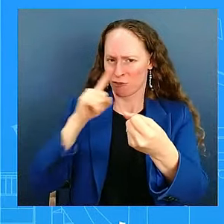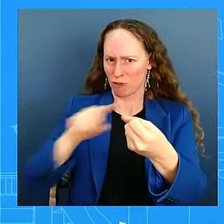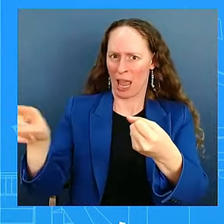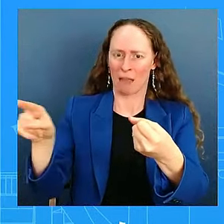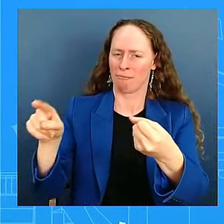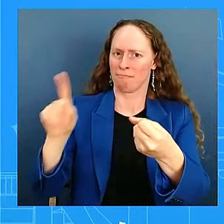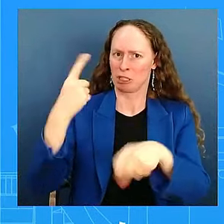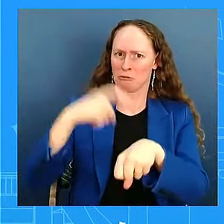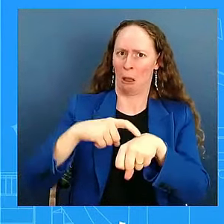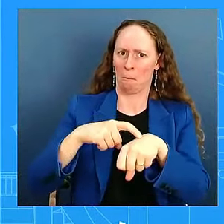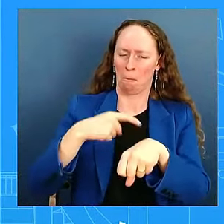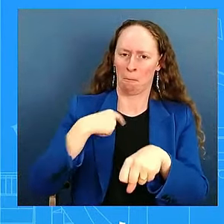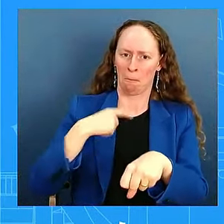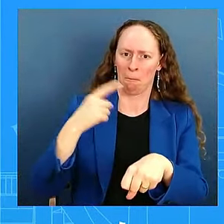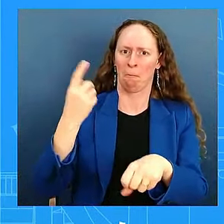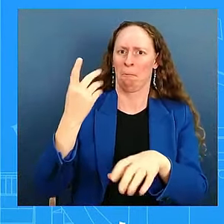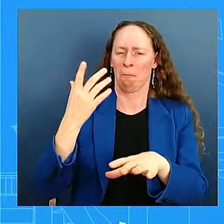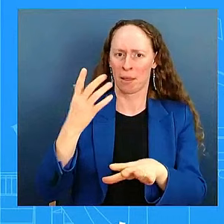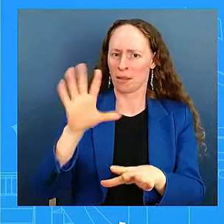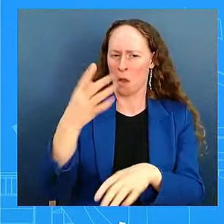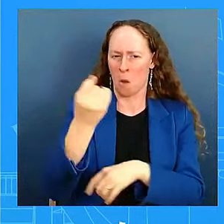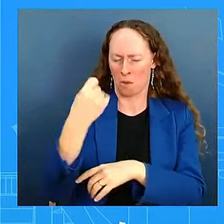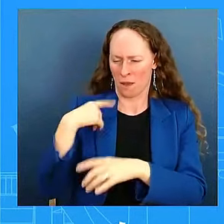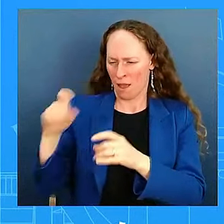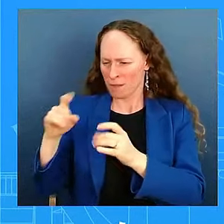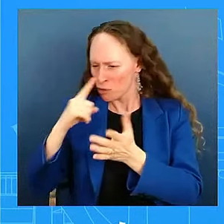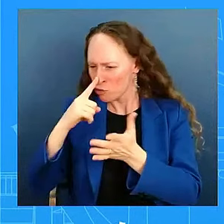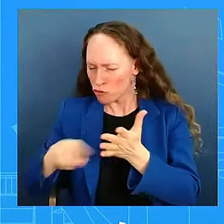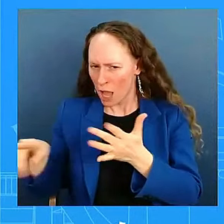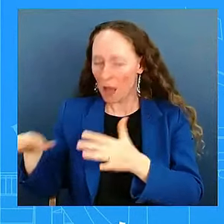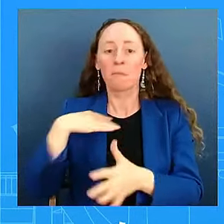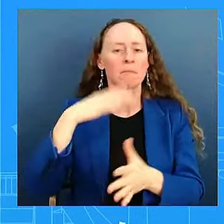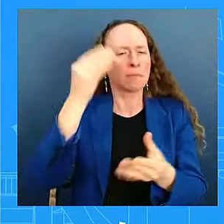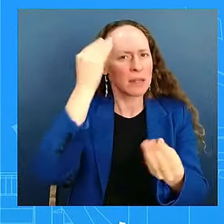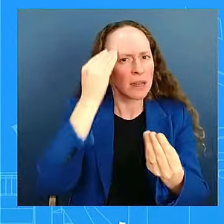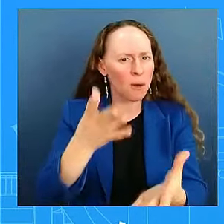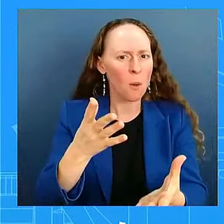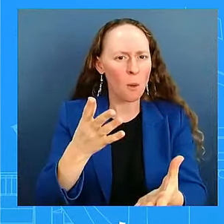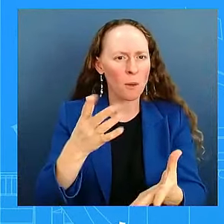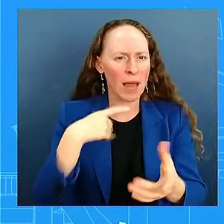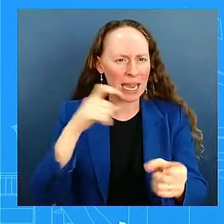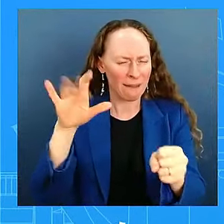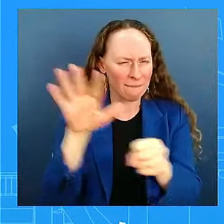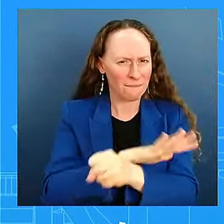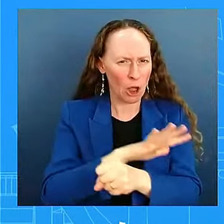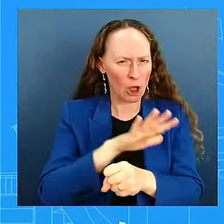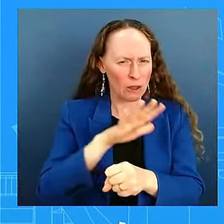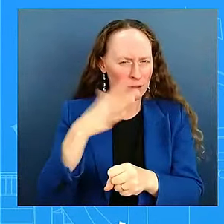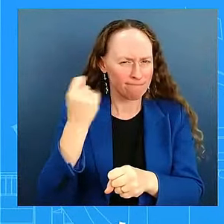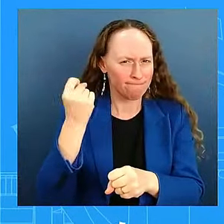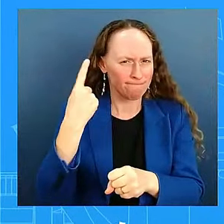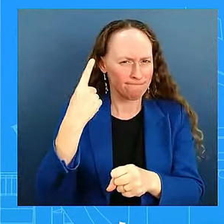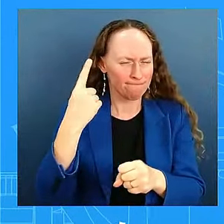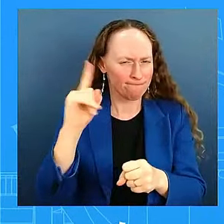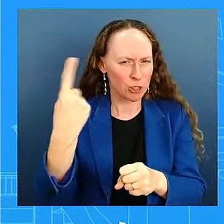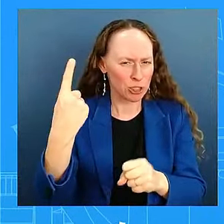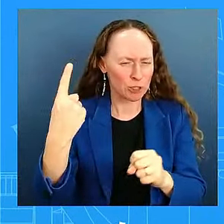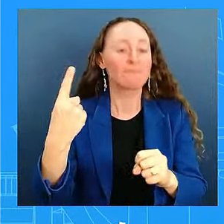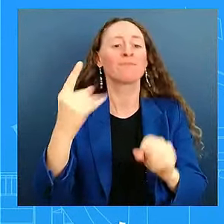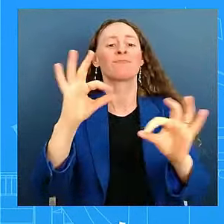because I need to get the full context of that question. All right, everybody. Thank you so much. Thank you. you.